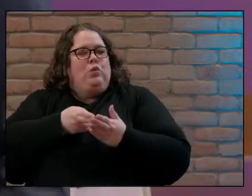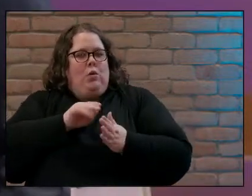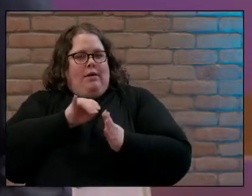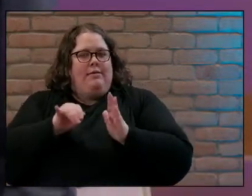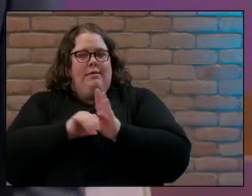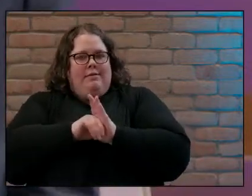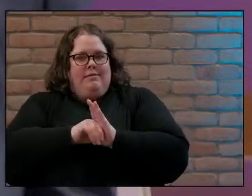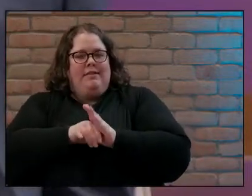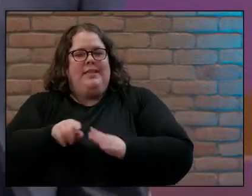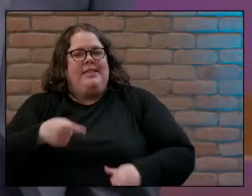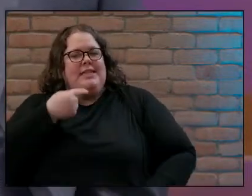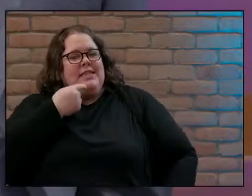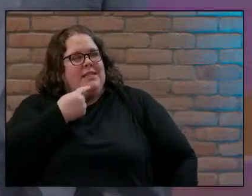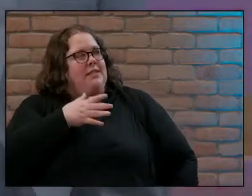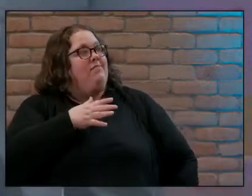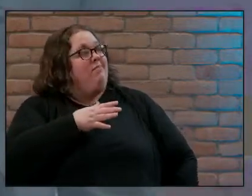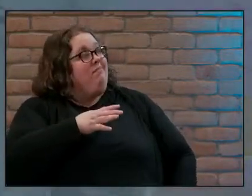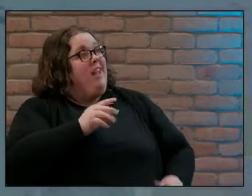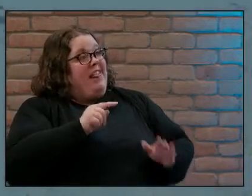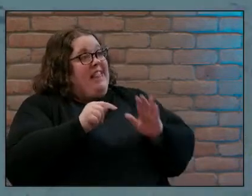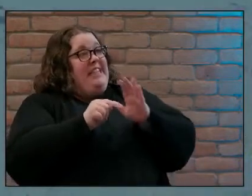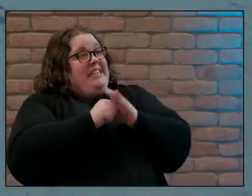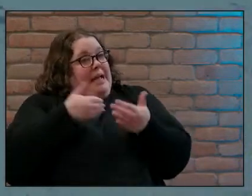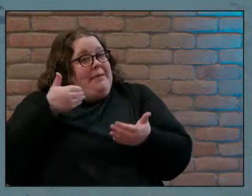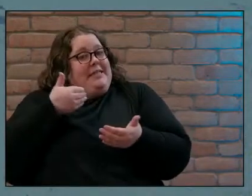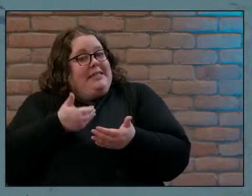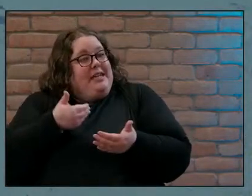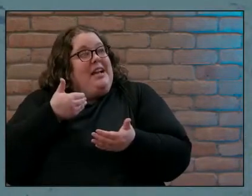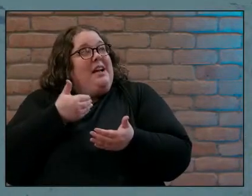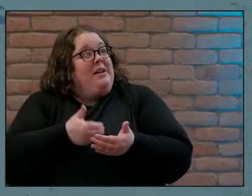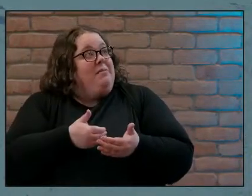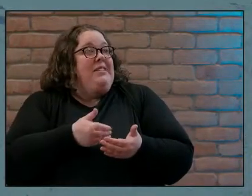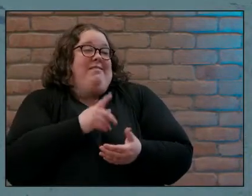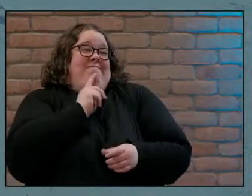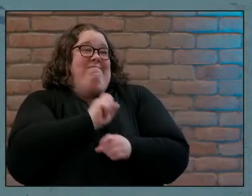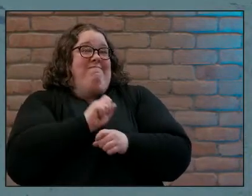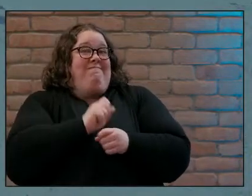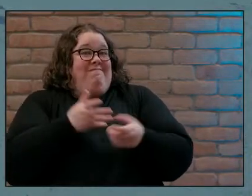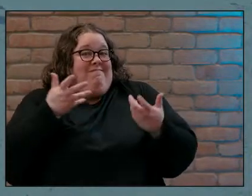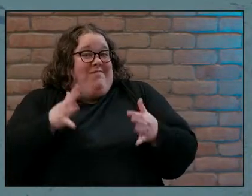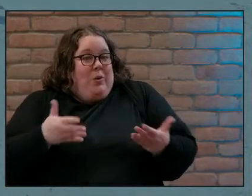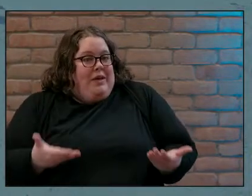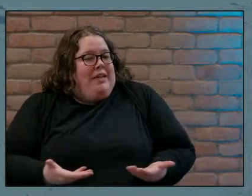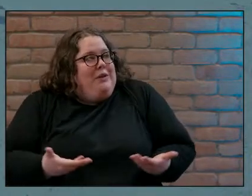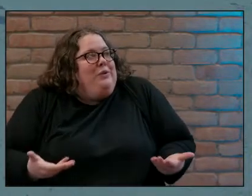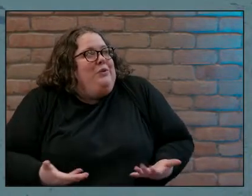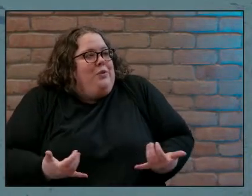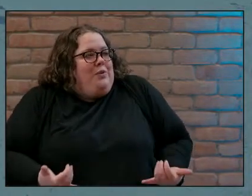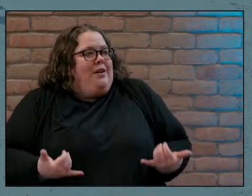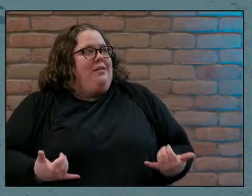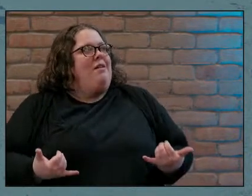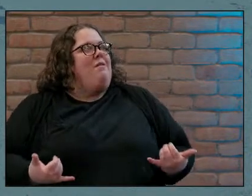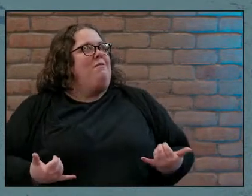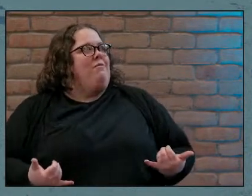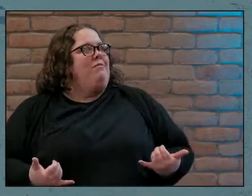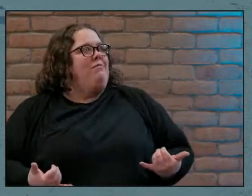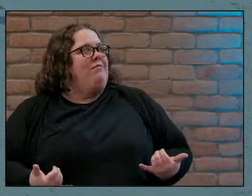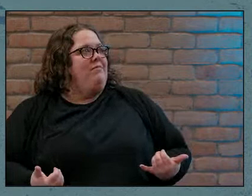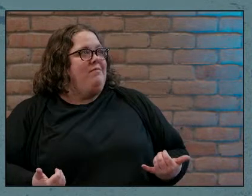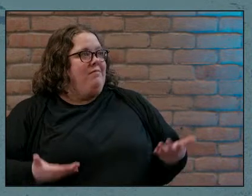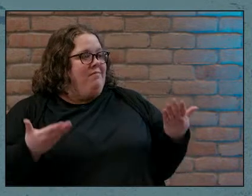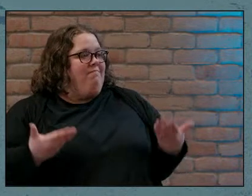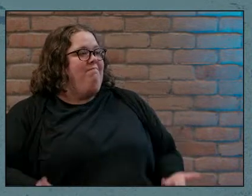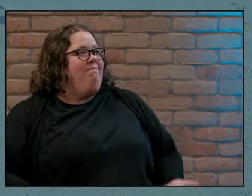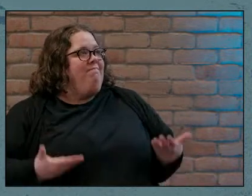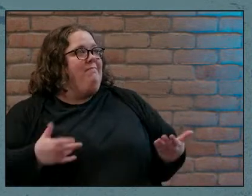and he says the time is coming indeed it's already here it's here right now right in front